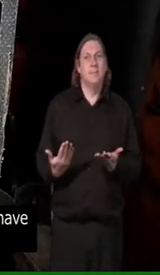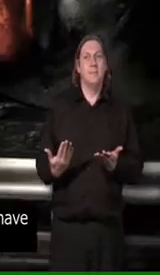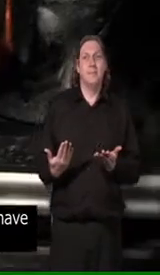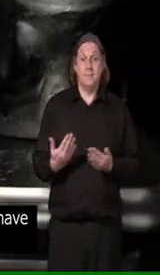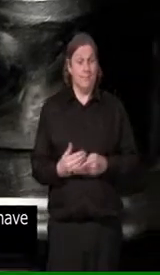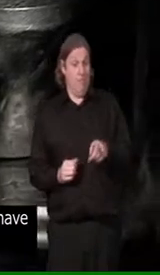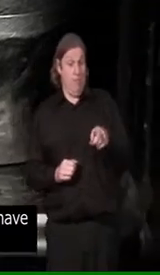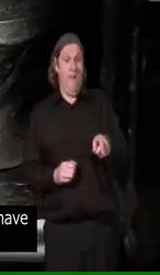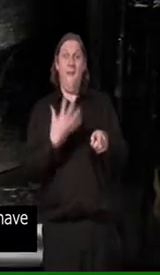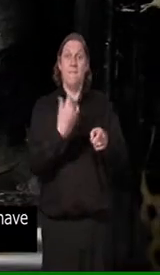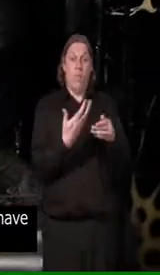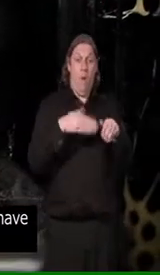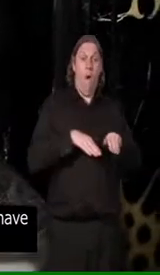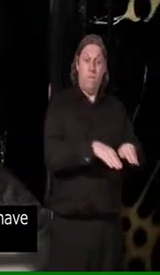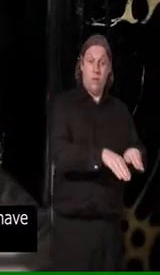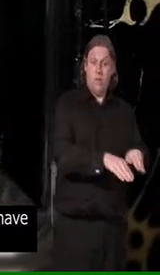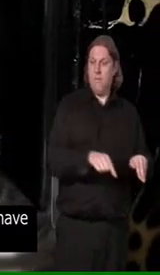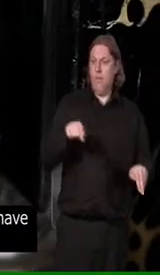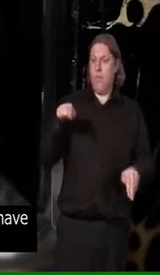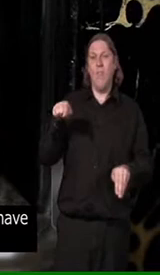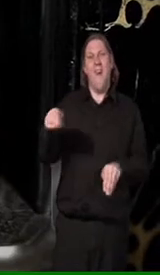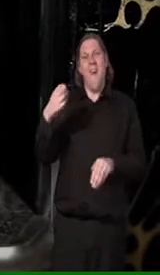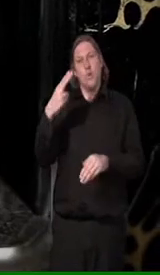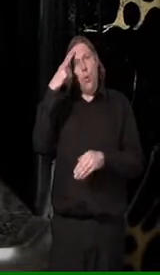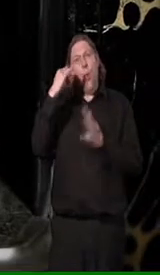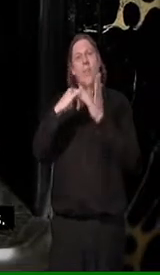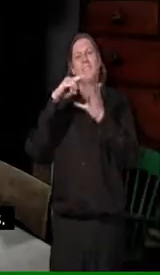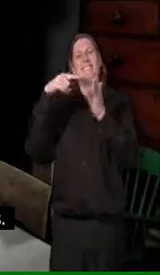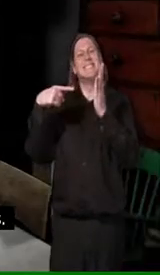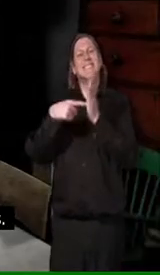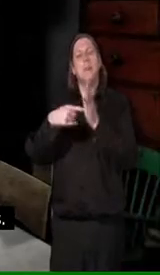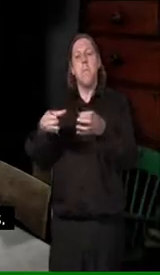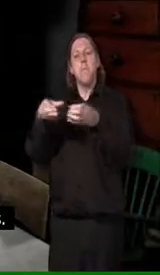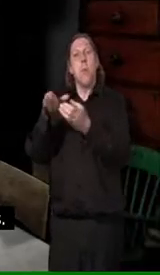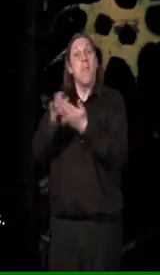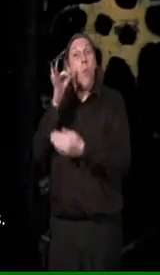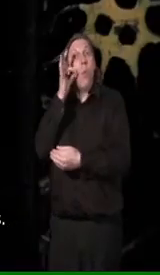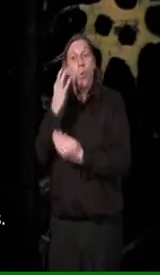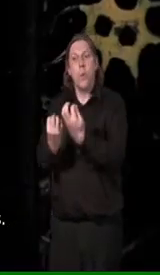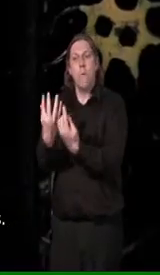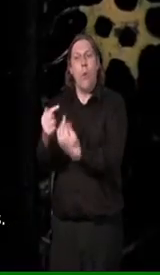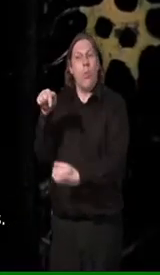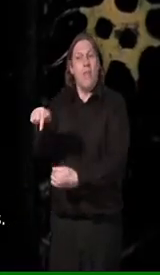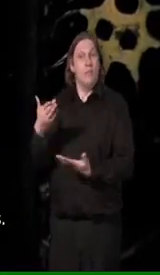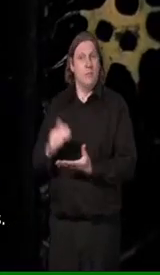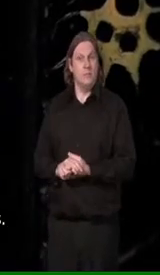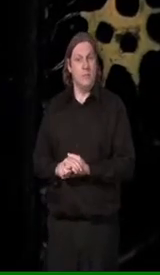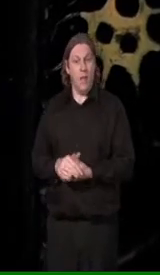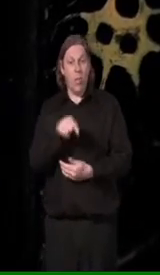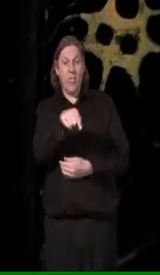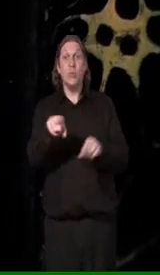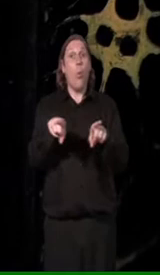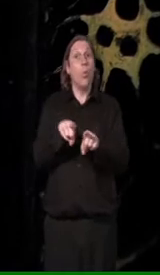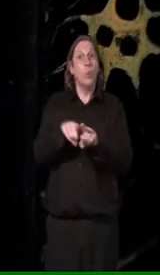other we have the set pot where you would heat your water. This range has a tap. Not many ranges had taps.